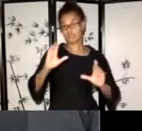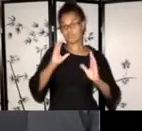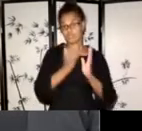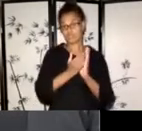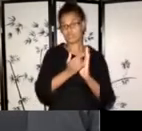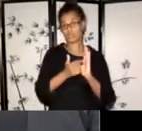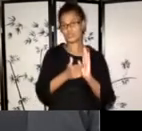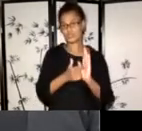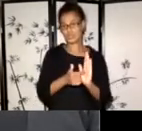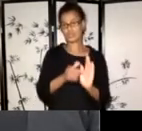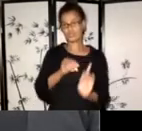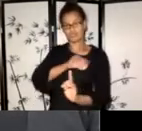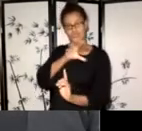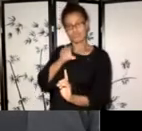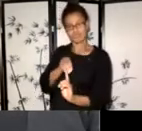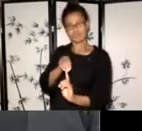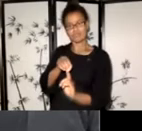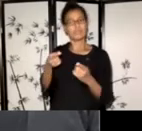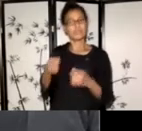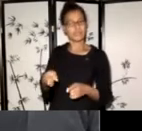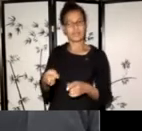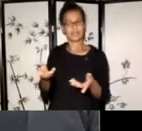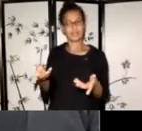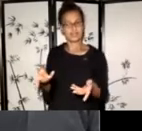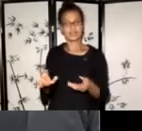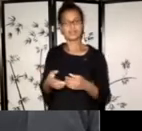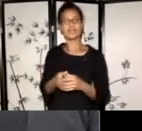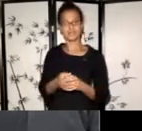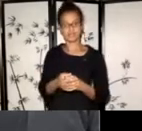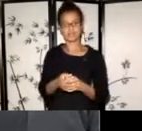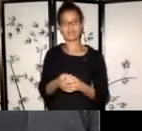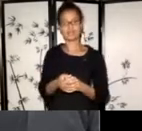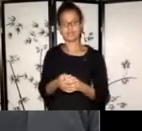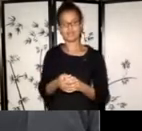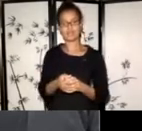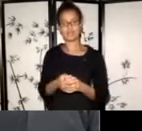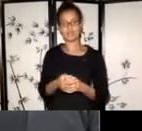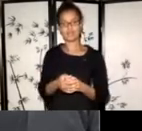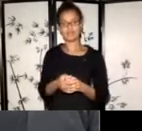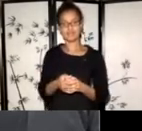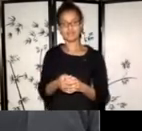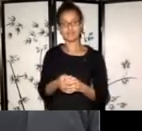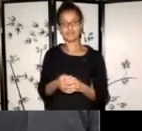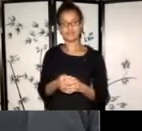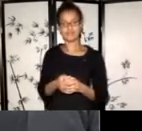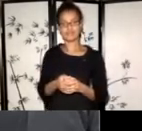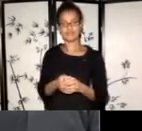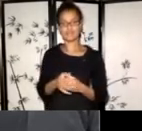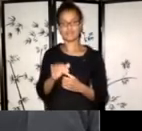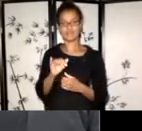uh, from that, uh, creation project and the creation project in the community.